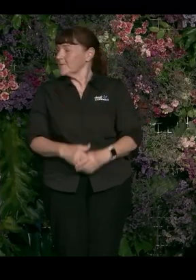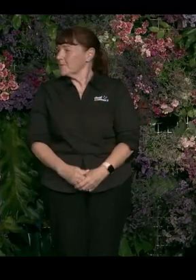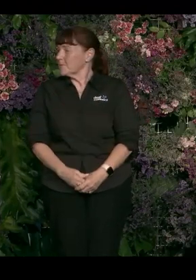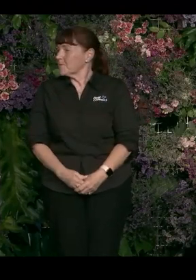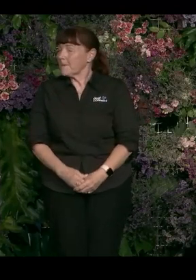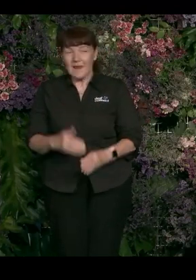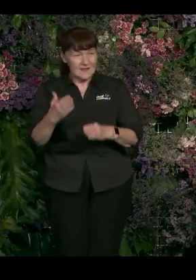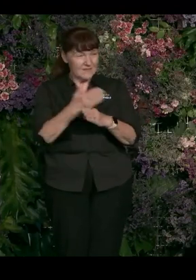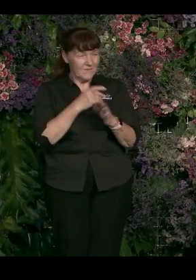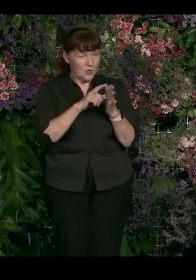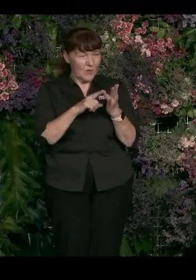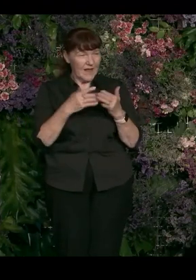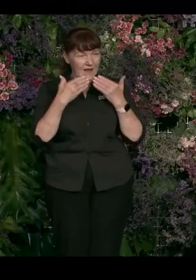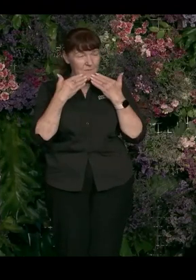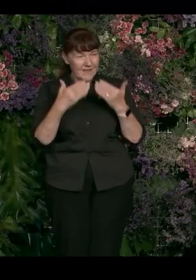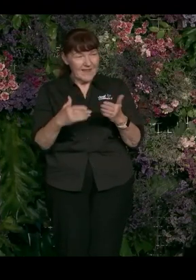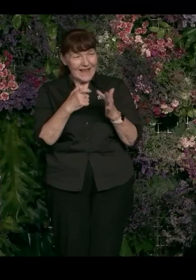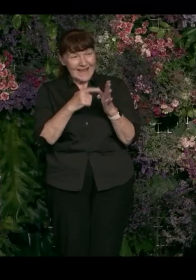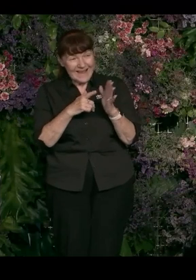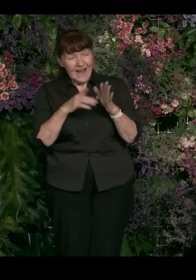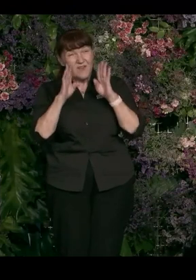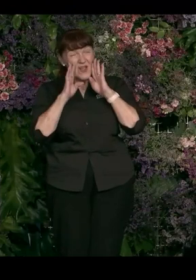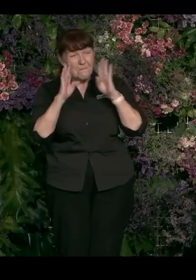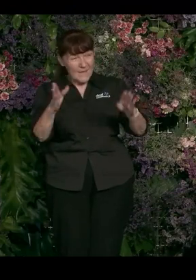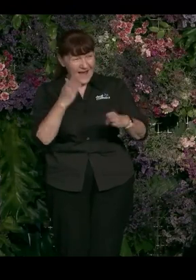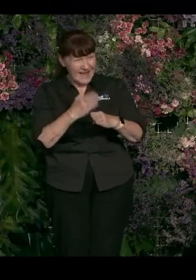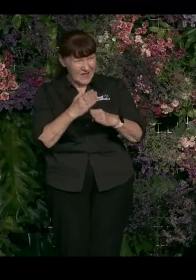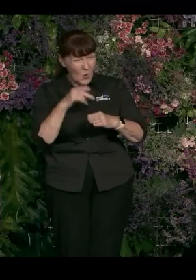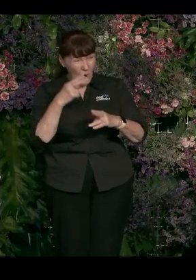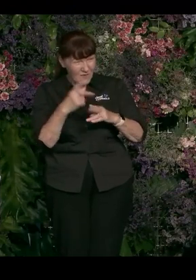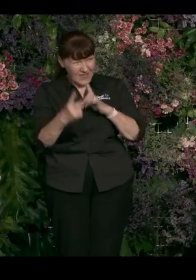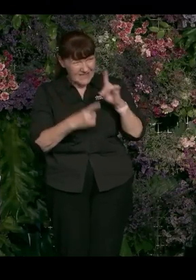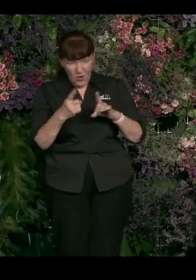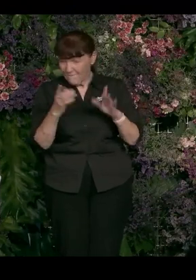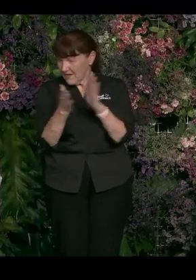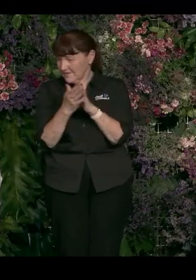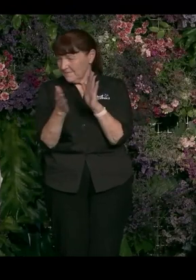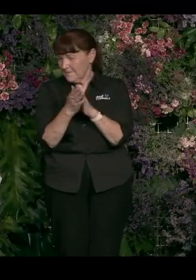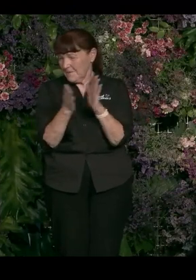Before I do that, can we all thank Kate for the amazing job she has done on this entire conference?